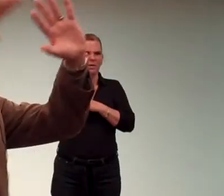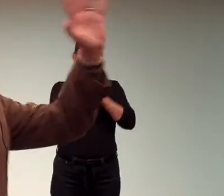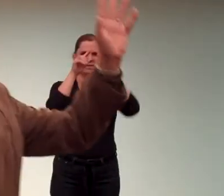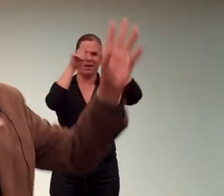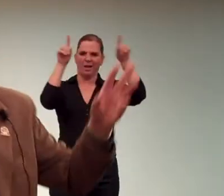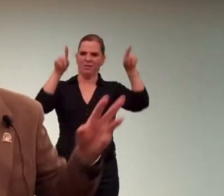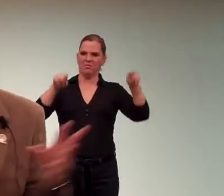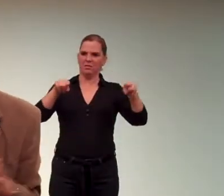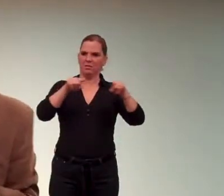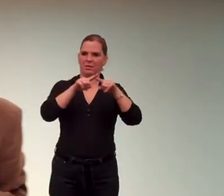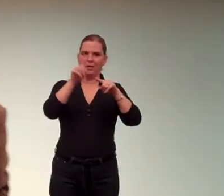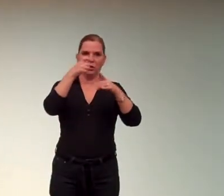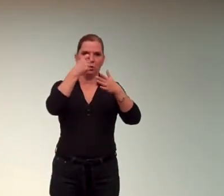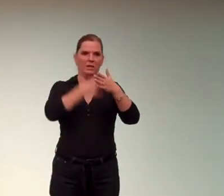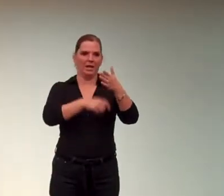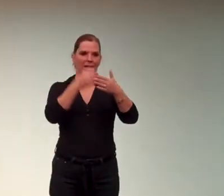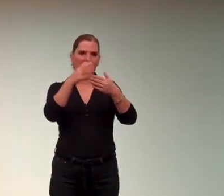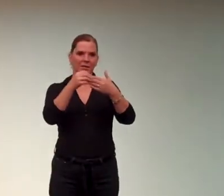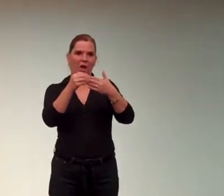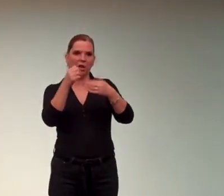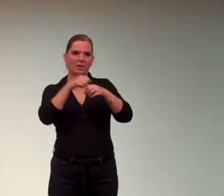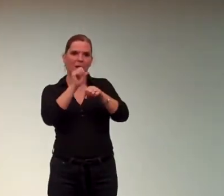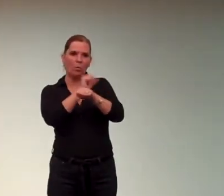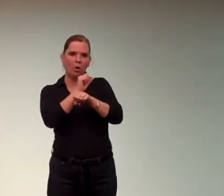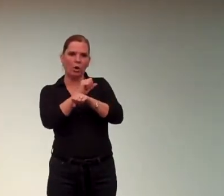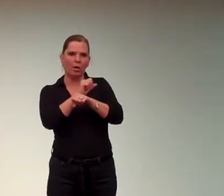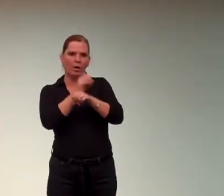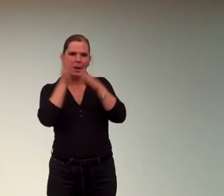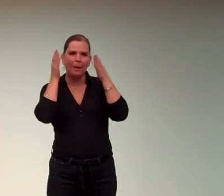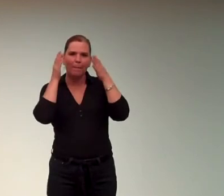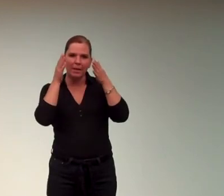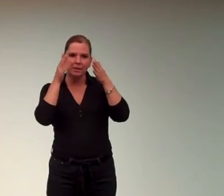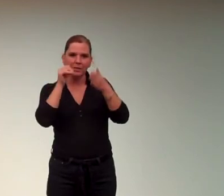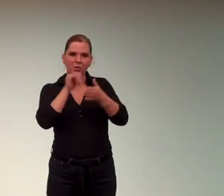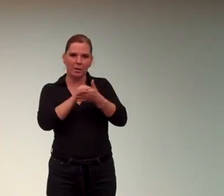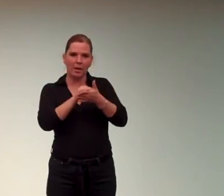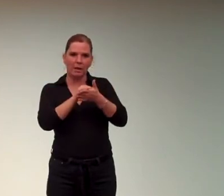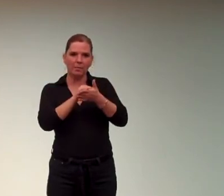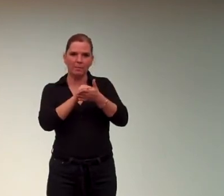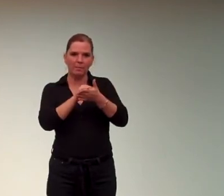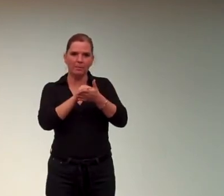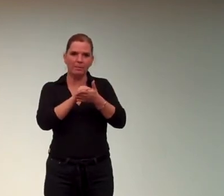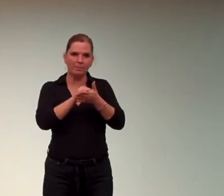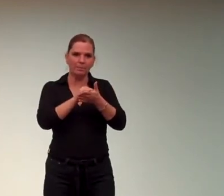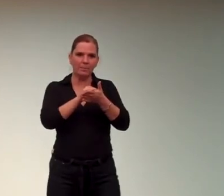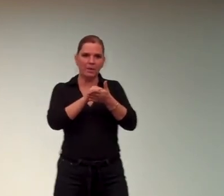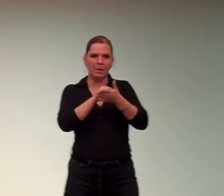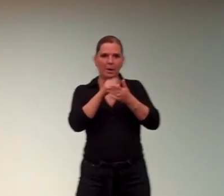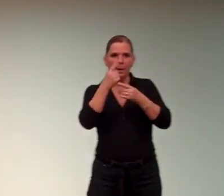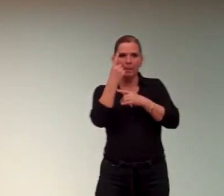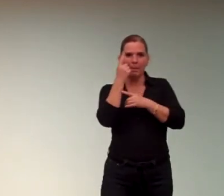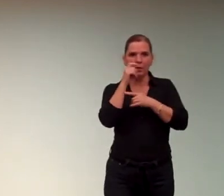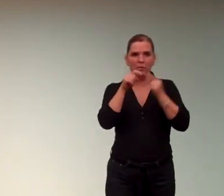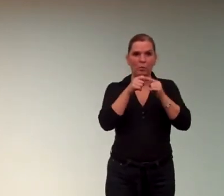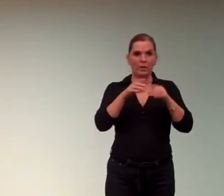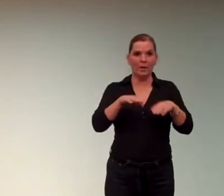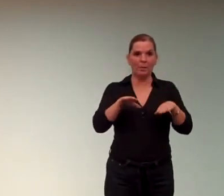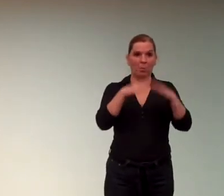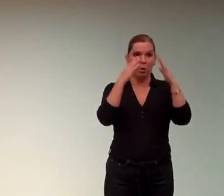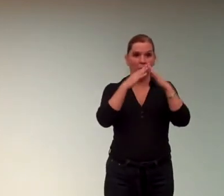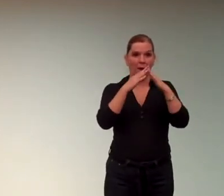signs and say, tax dollars at work, pay real close attention to them. Because when they put up the